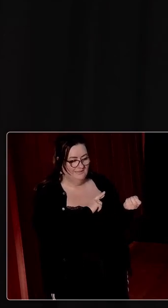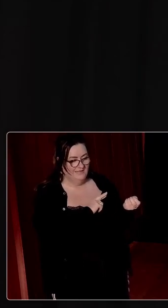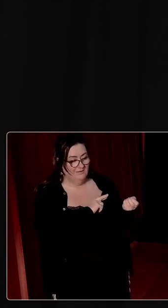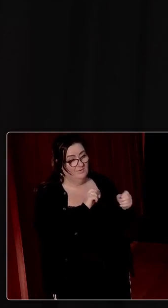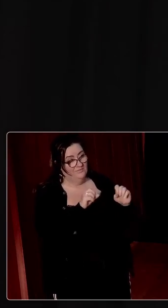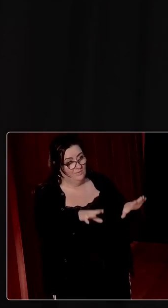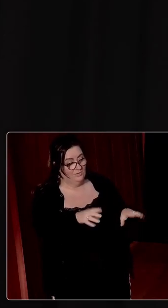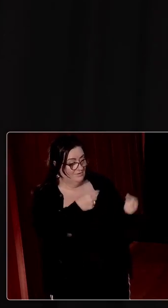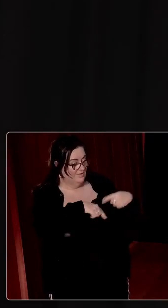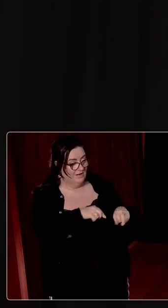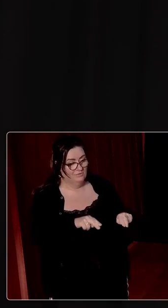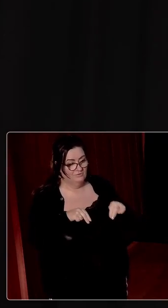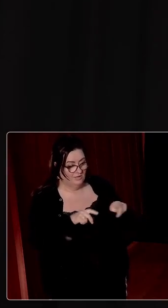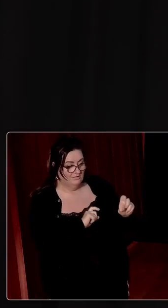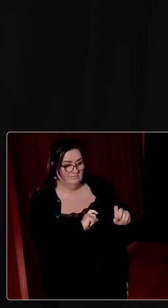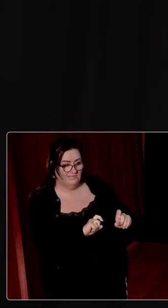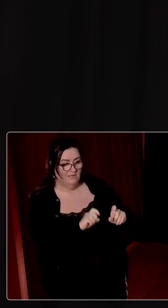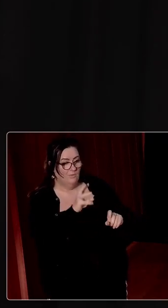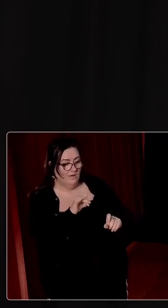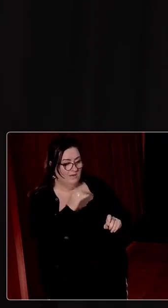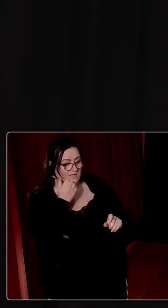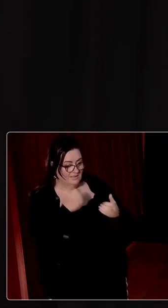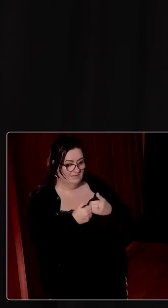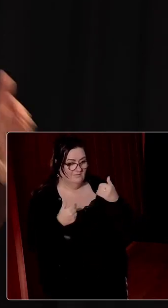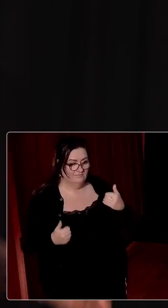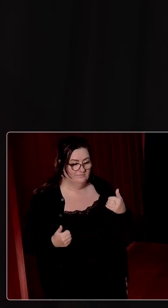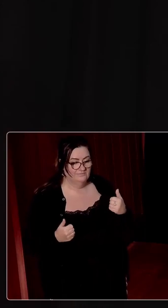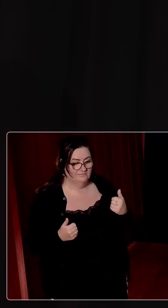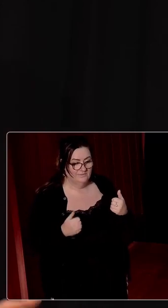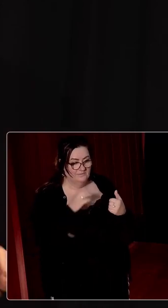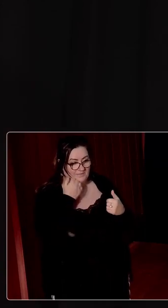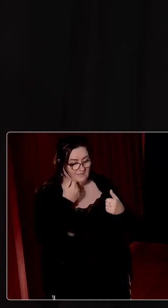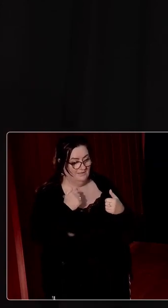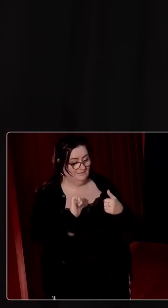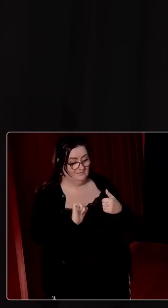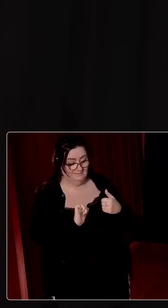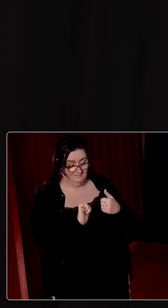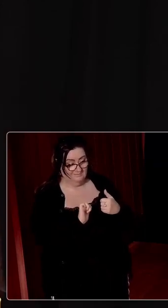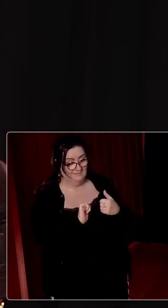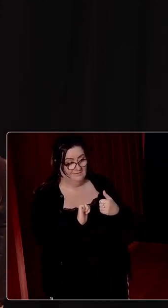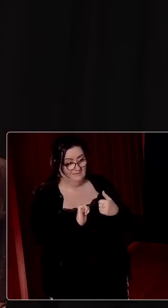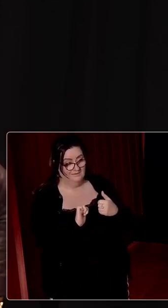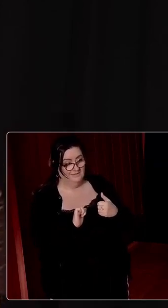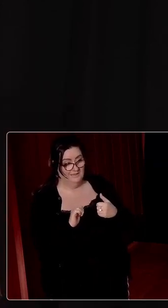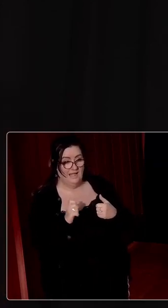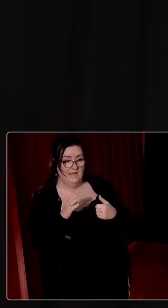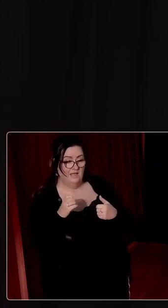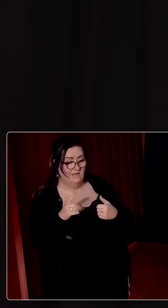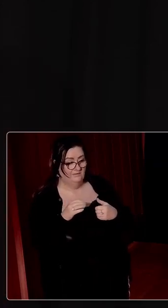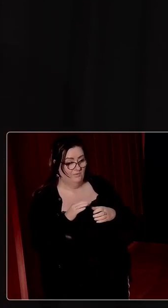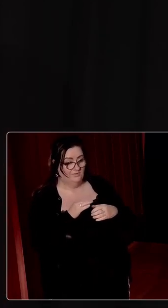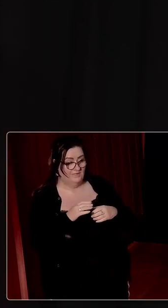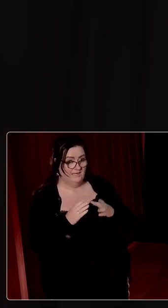course, our neutrality was maintained largely because of partition, because the Allied forces had access to Locks Willey